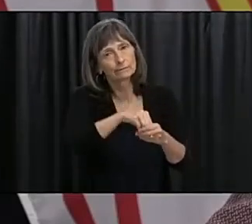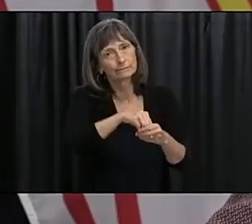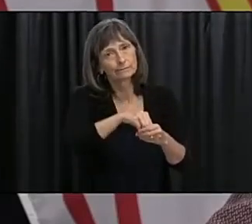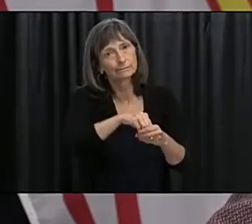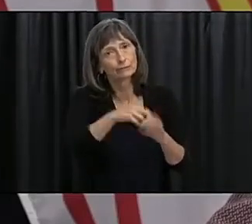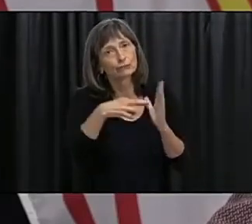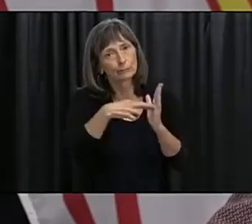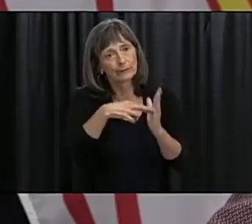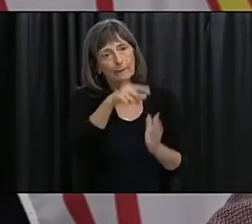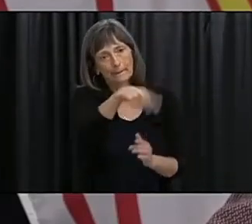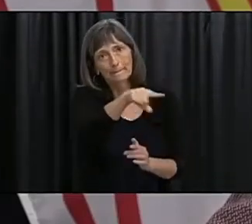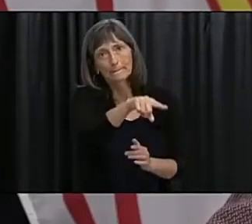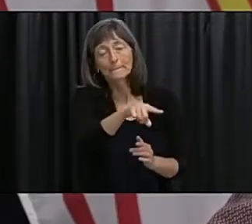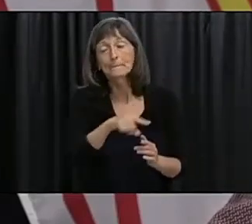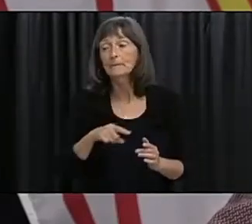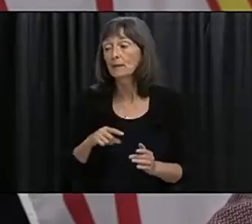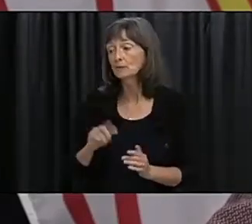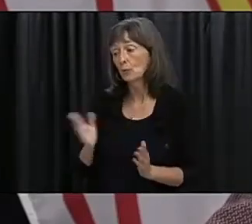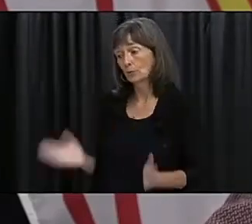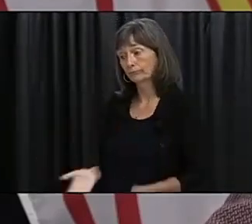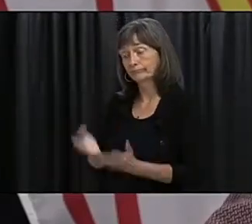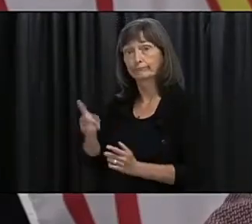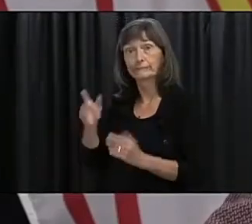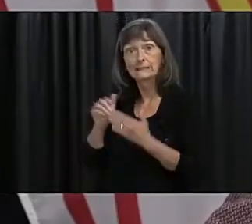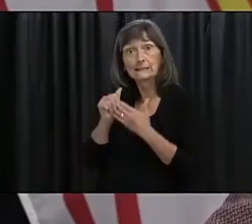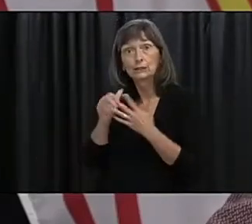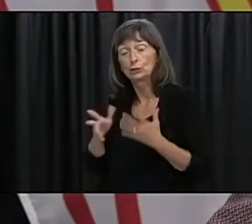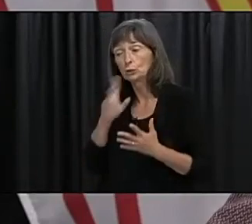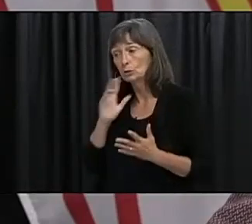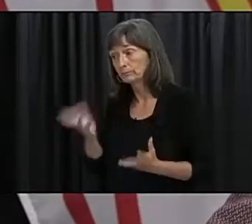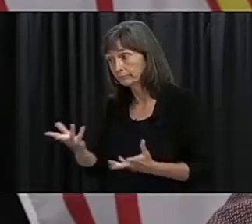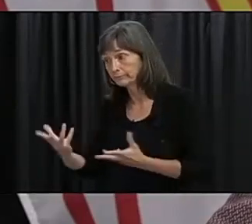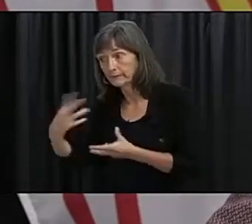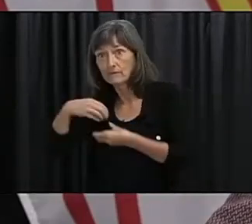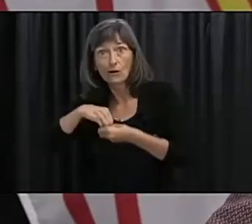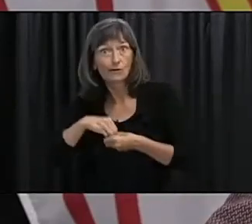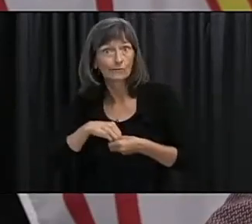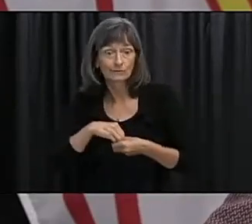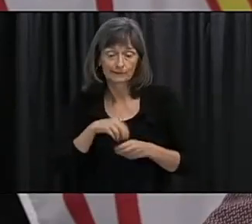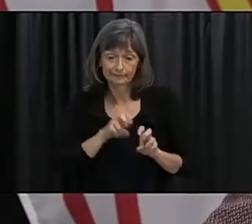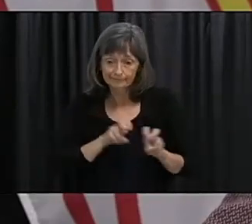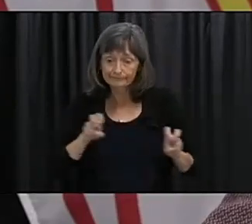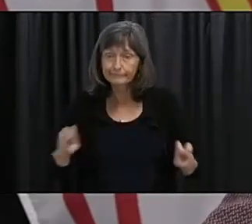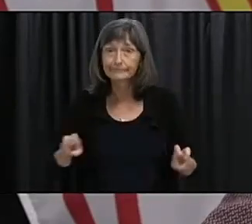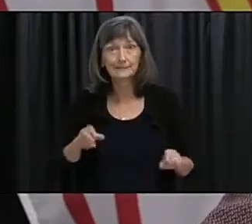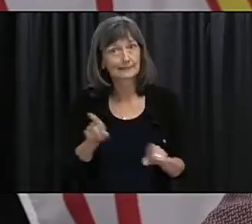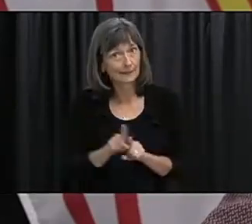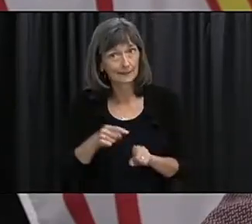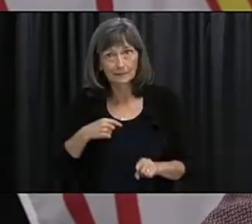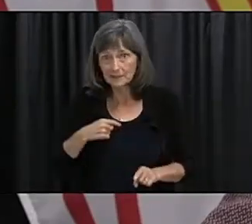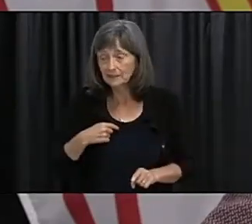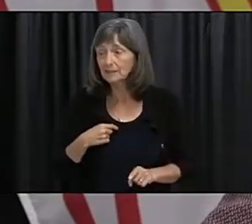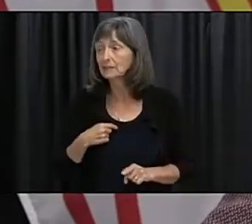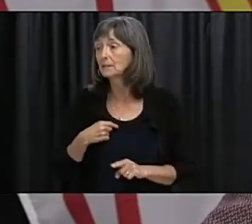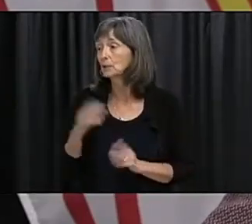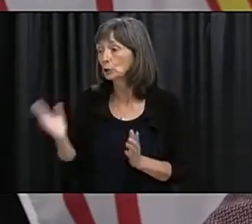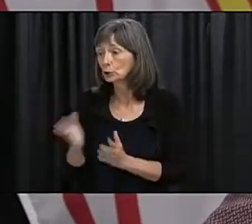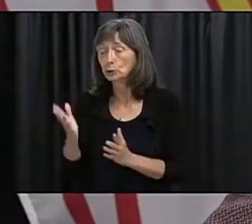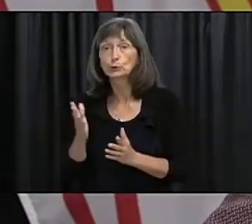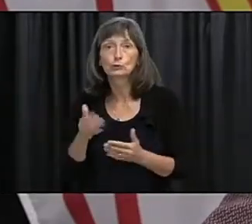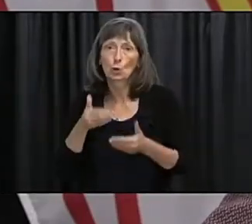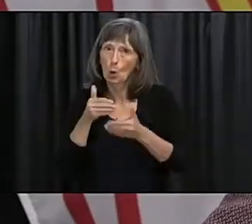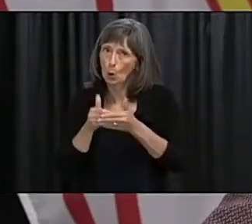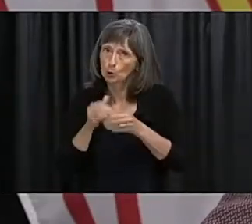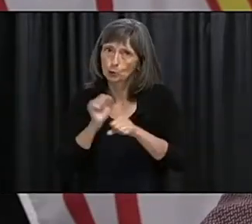to the new leadership role I'll be encouraging them to be as involved as I have been and I will also encourage them to you know make sure that they work very